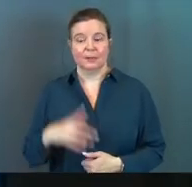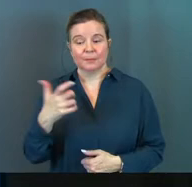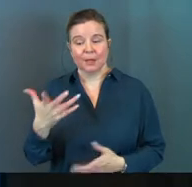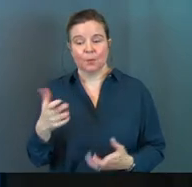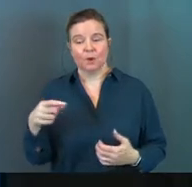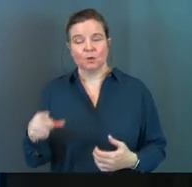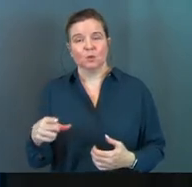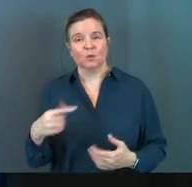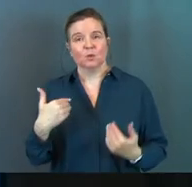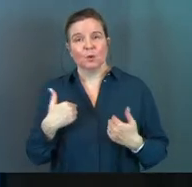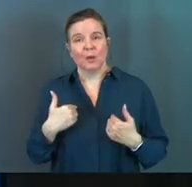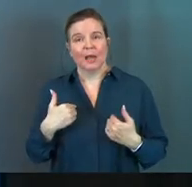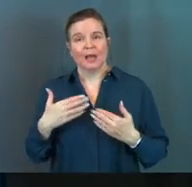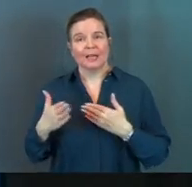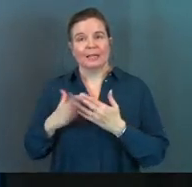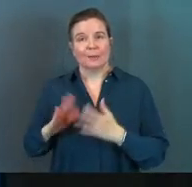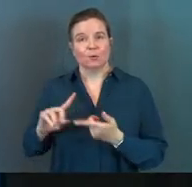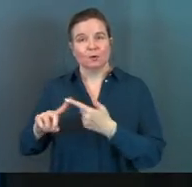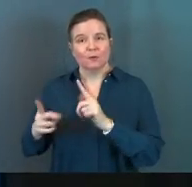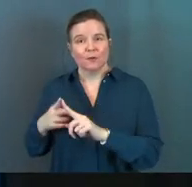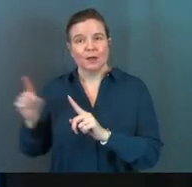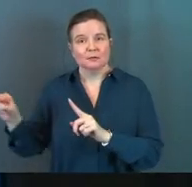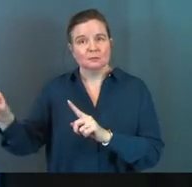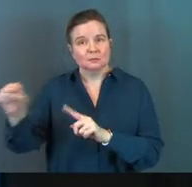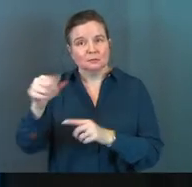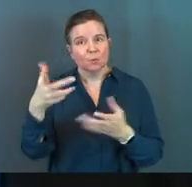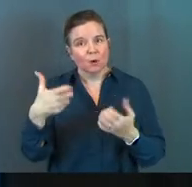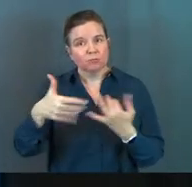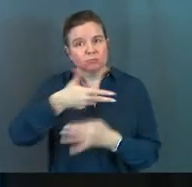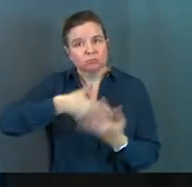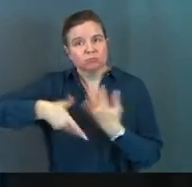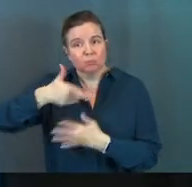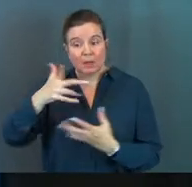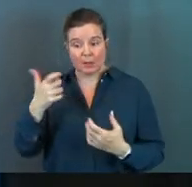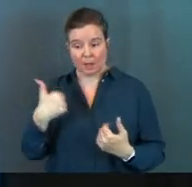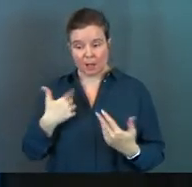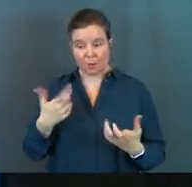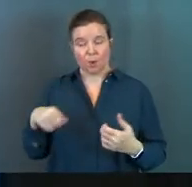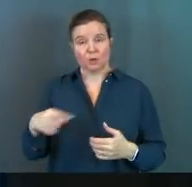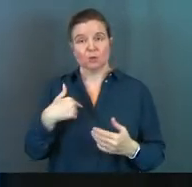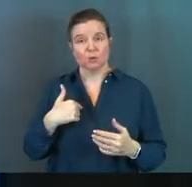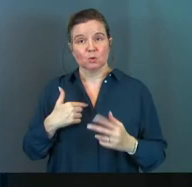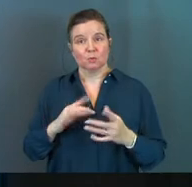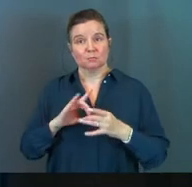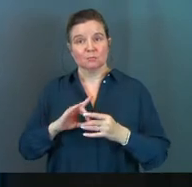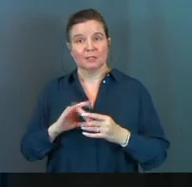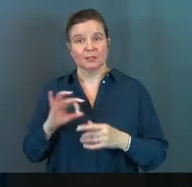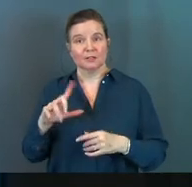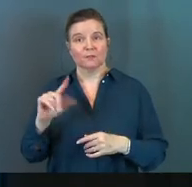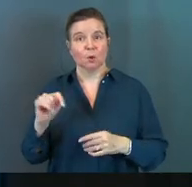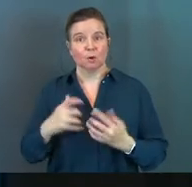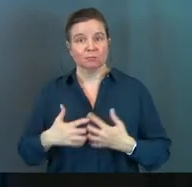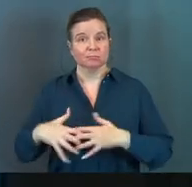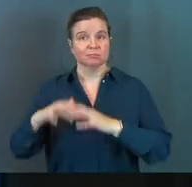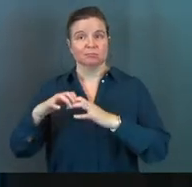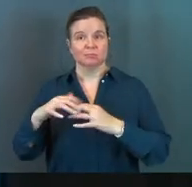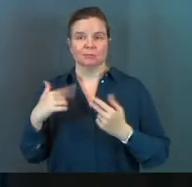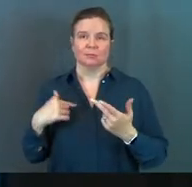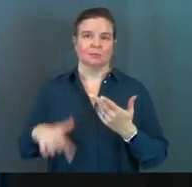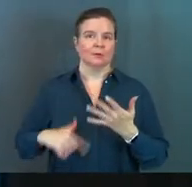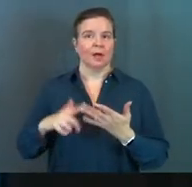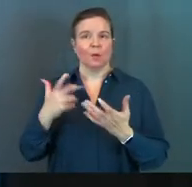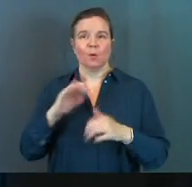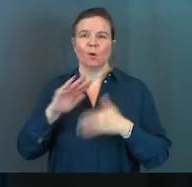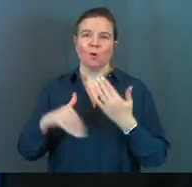Because I want you to have neighborhood friends. Because I want you to build a fort. Because